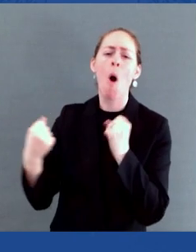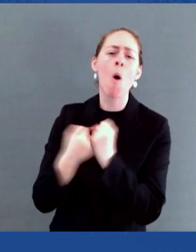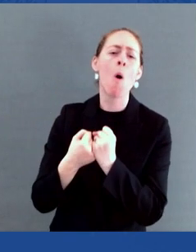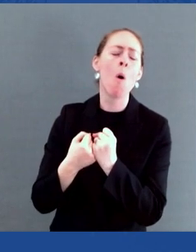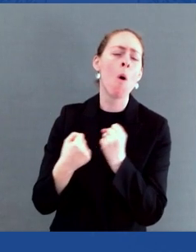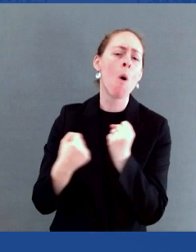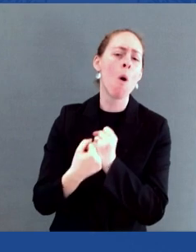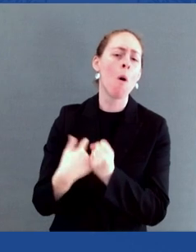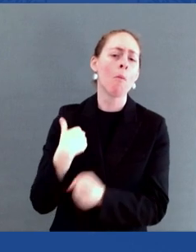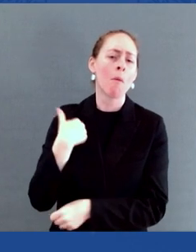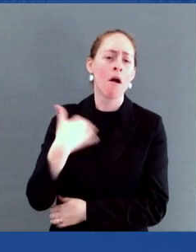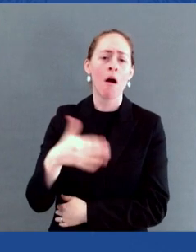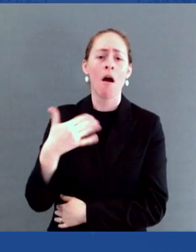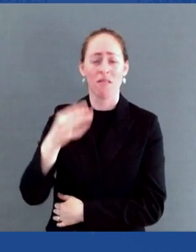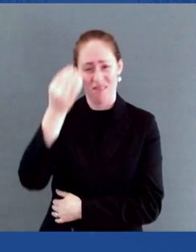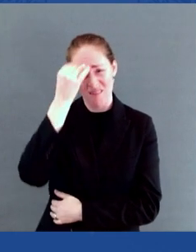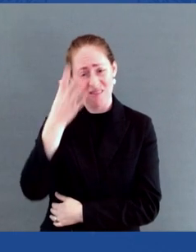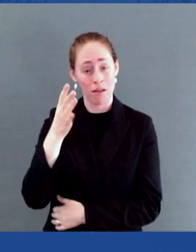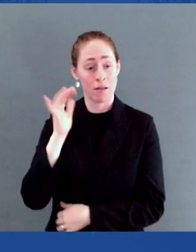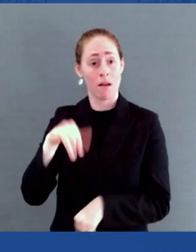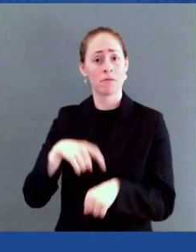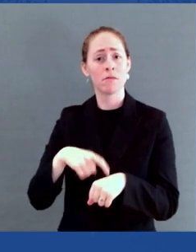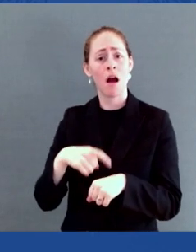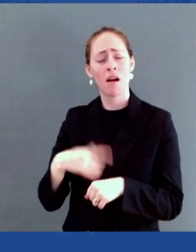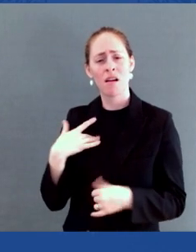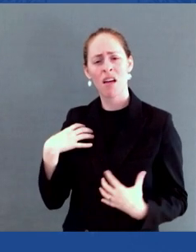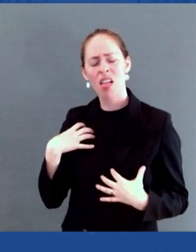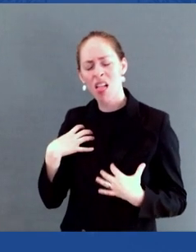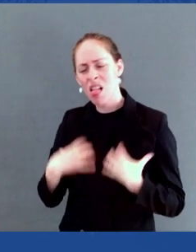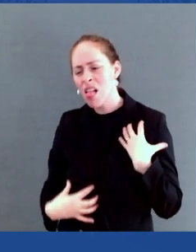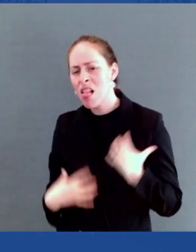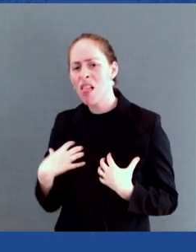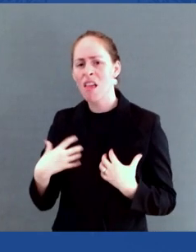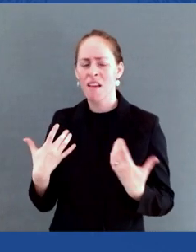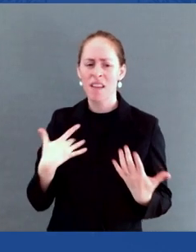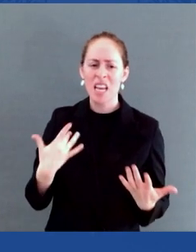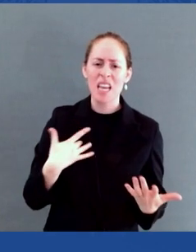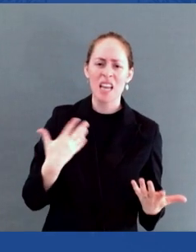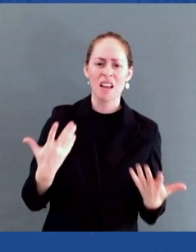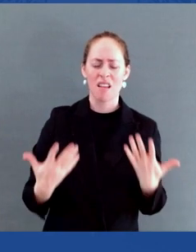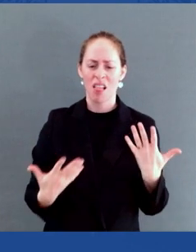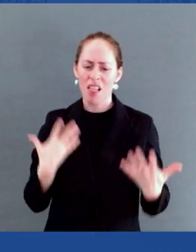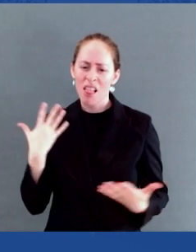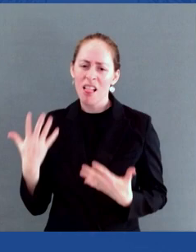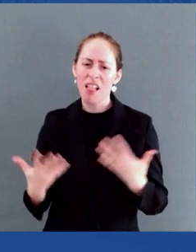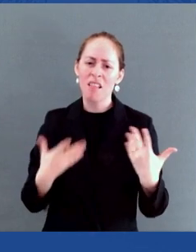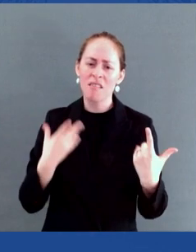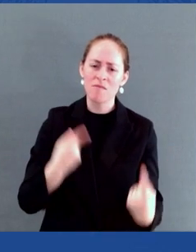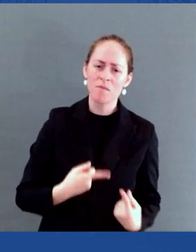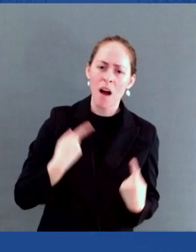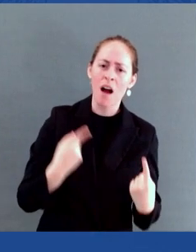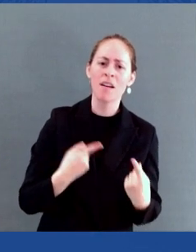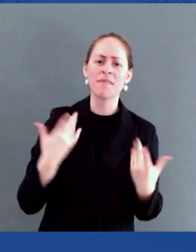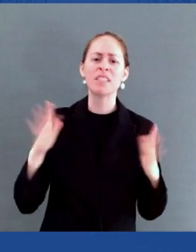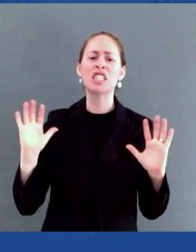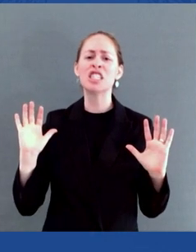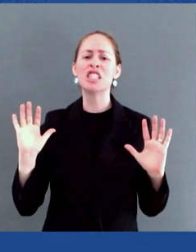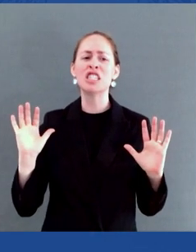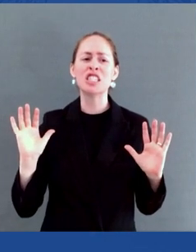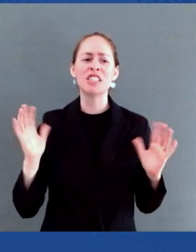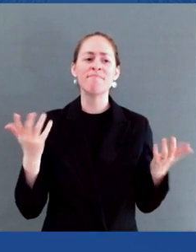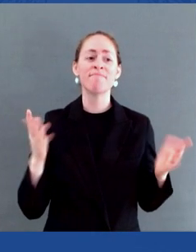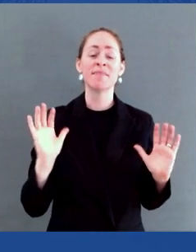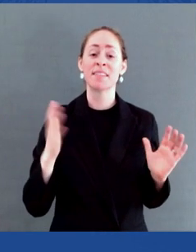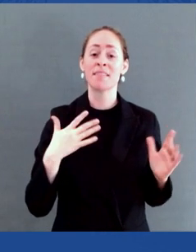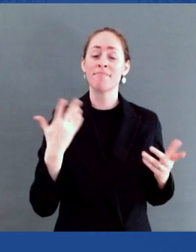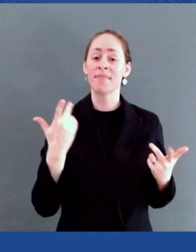circumstance of life would make me unlovable. But mom said that this was all part of the mission, that